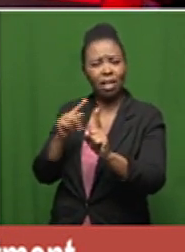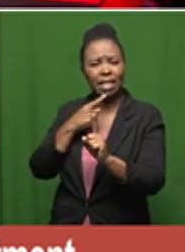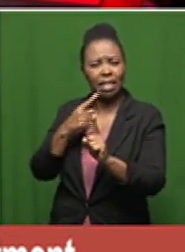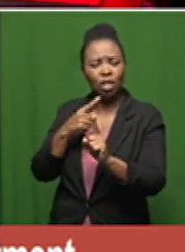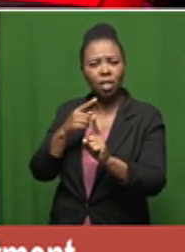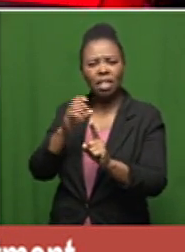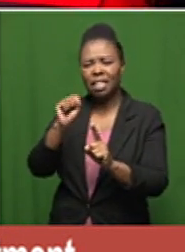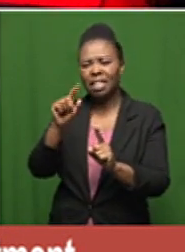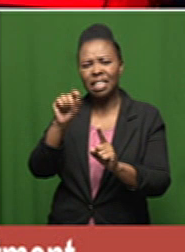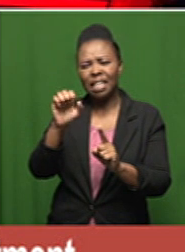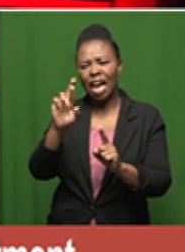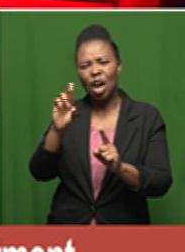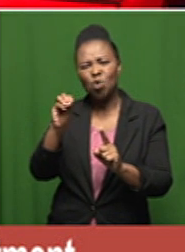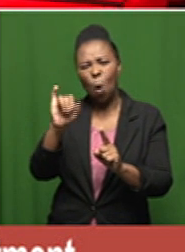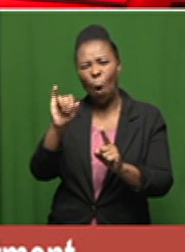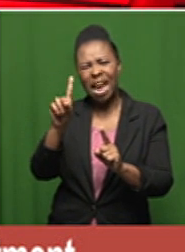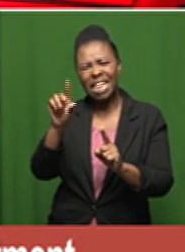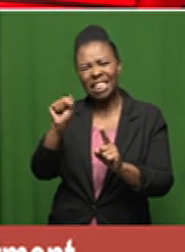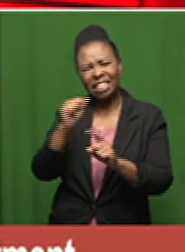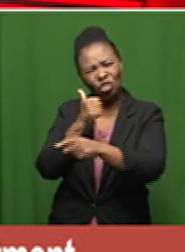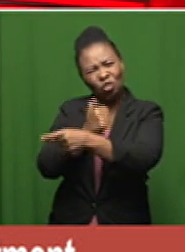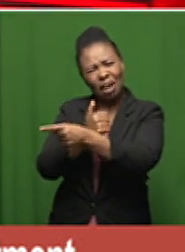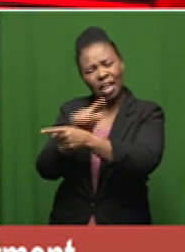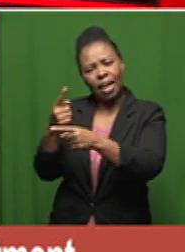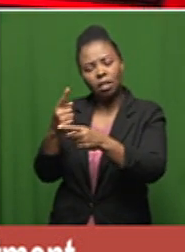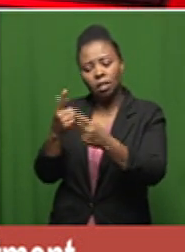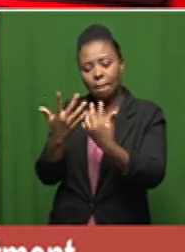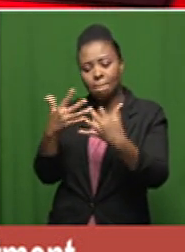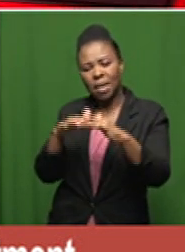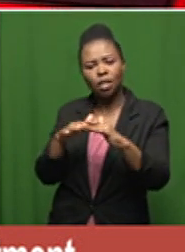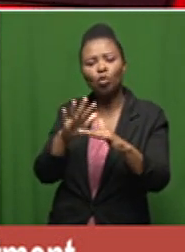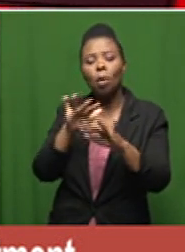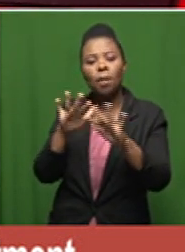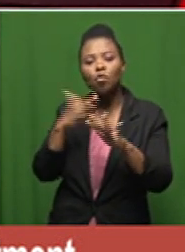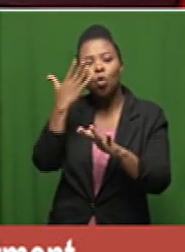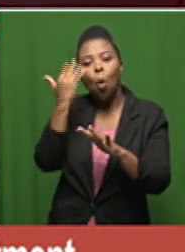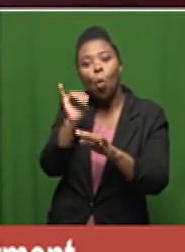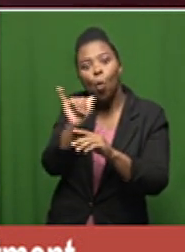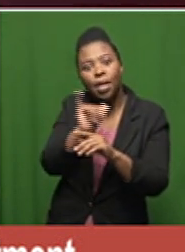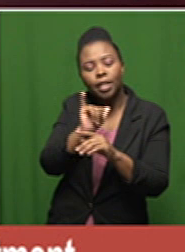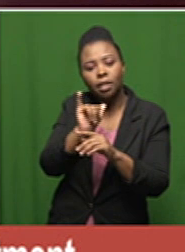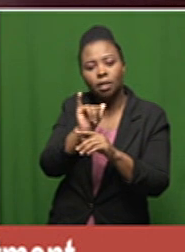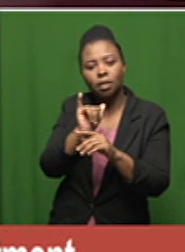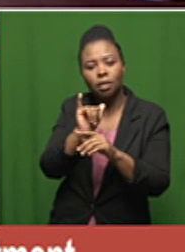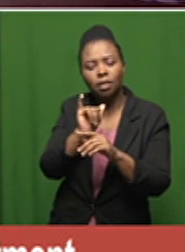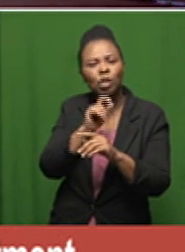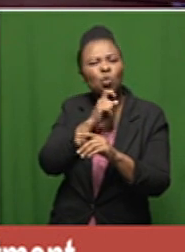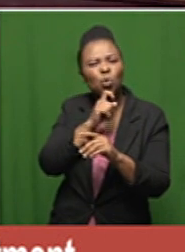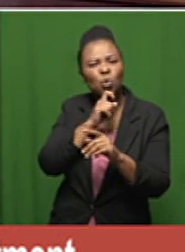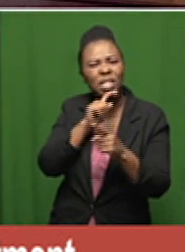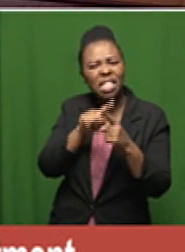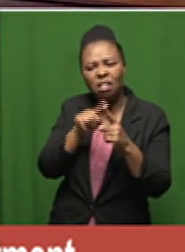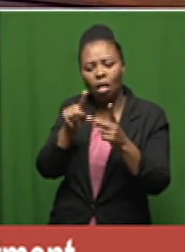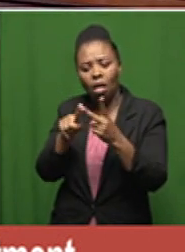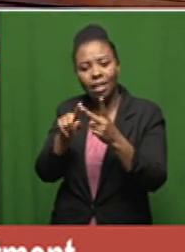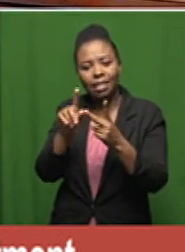steroids so one doesn't know which part of that mix is the one that's doing the improvement has it been used